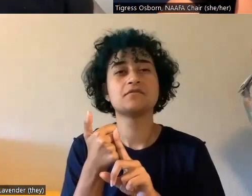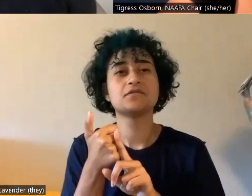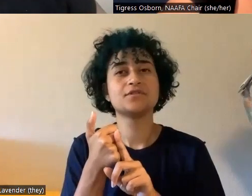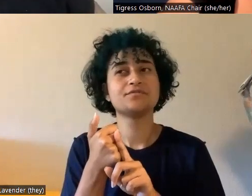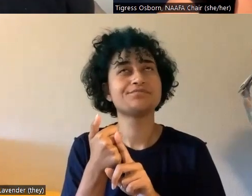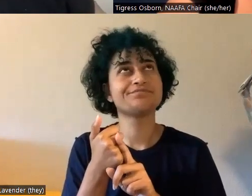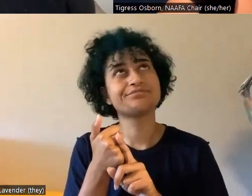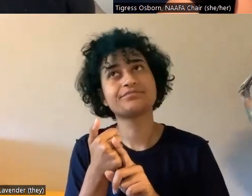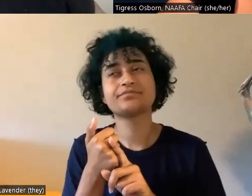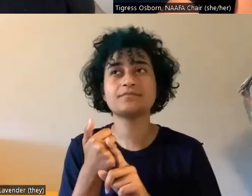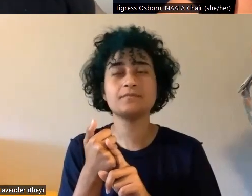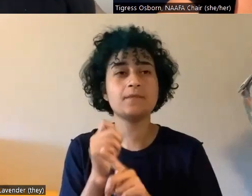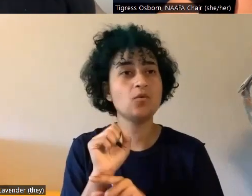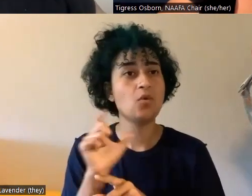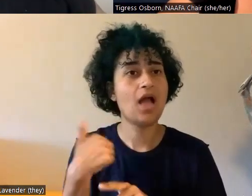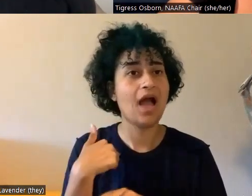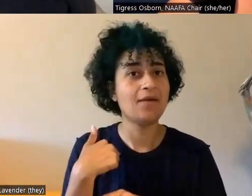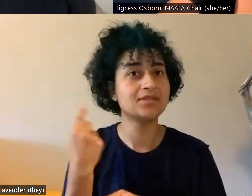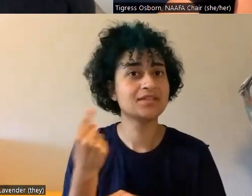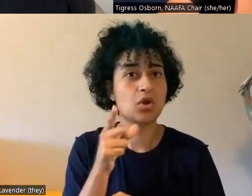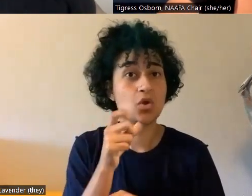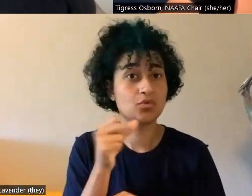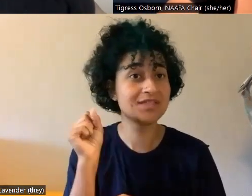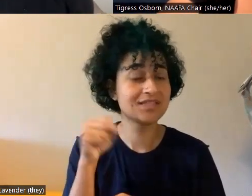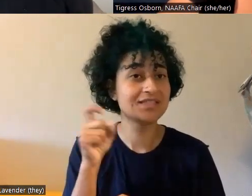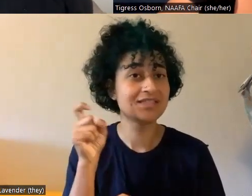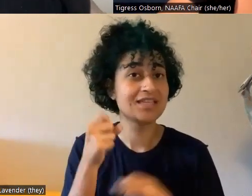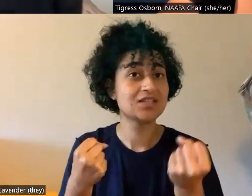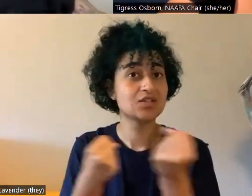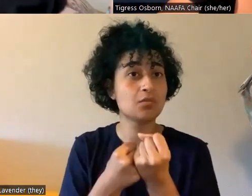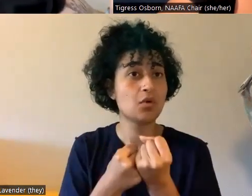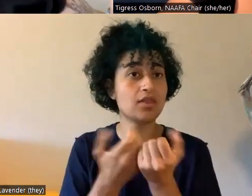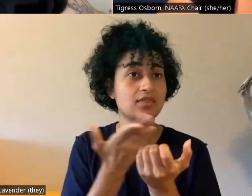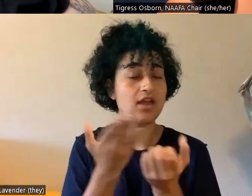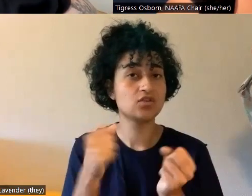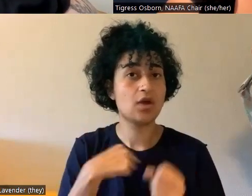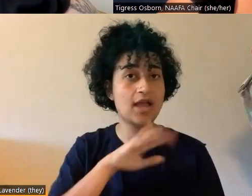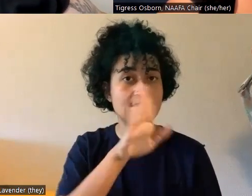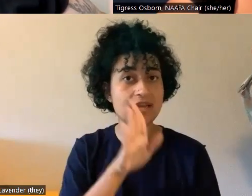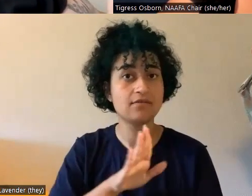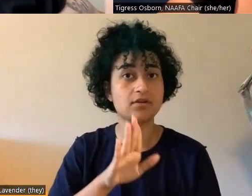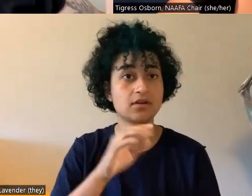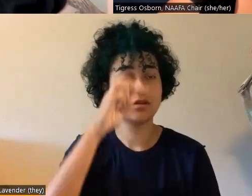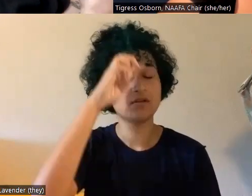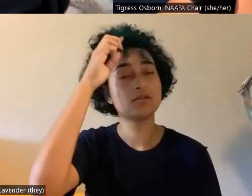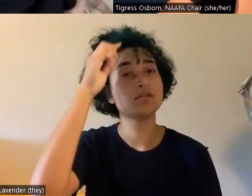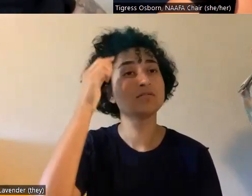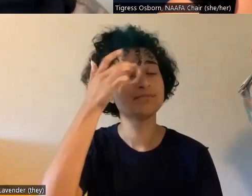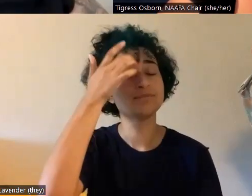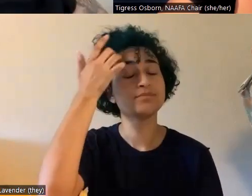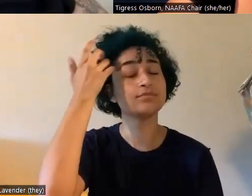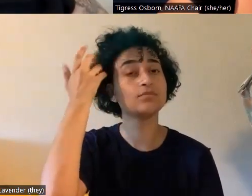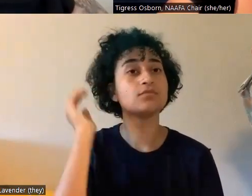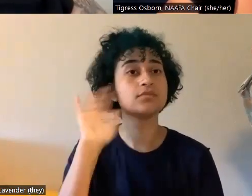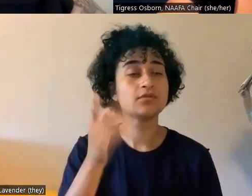although I have been a person who has needed support there, so I would never want to say that it is something that we don't